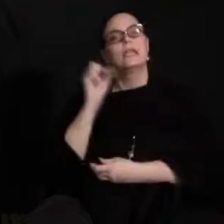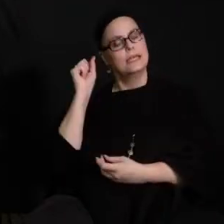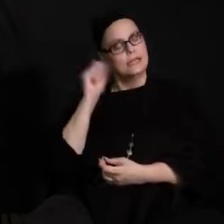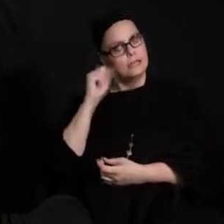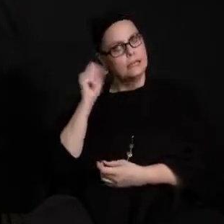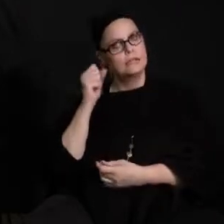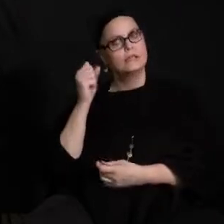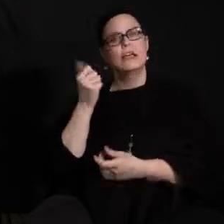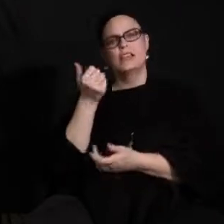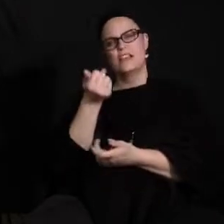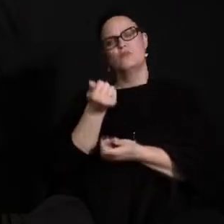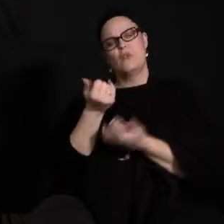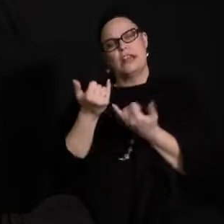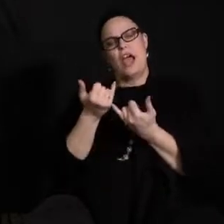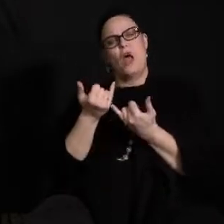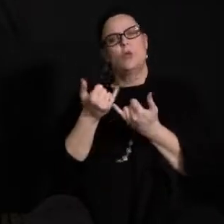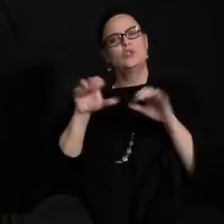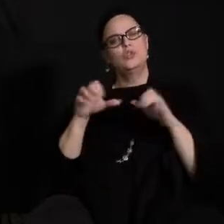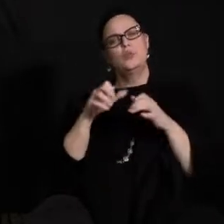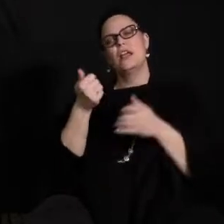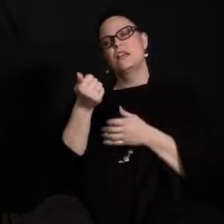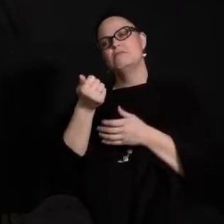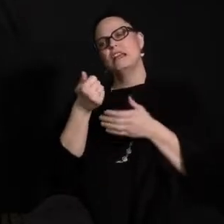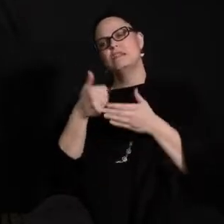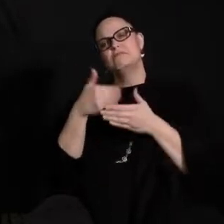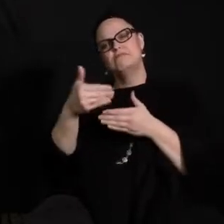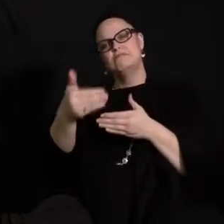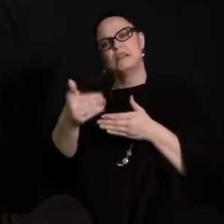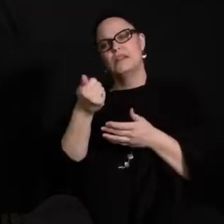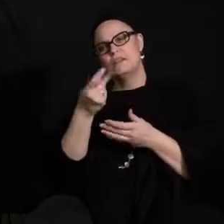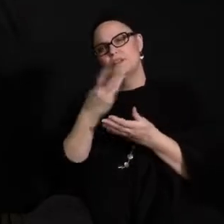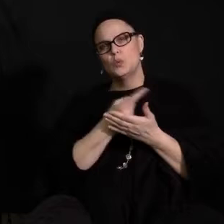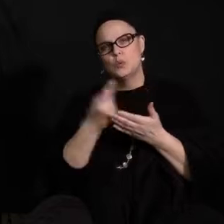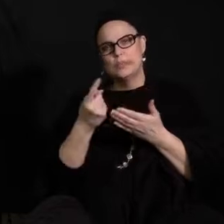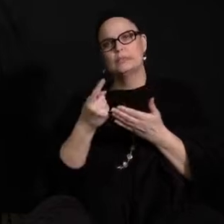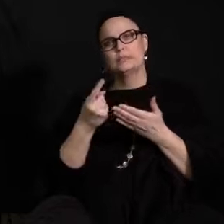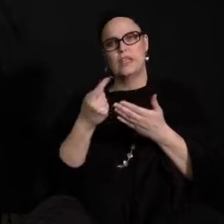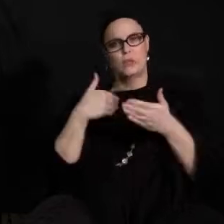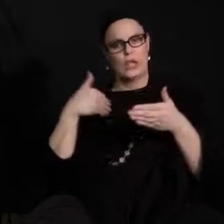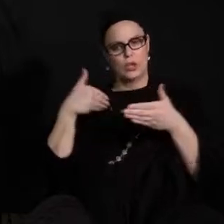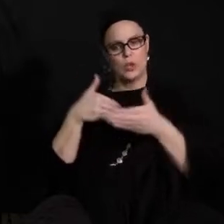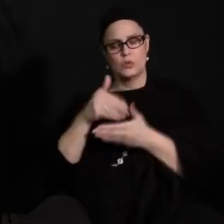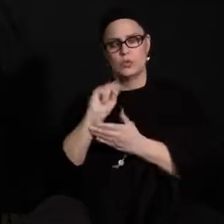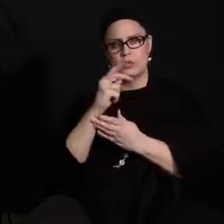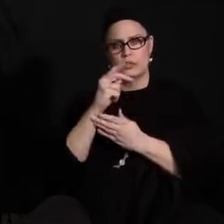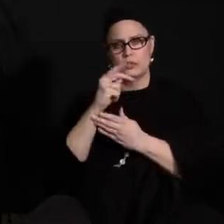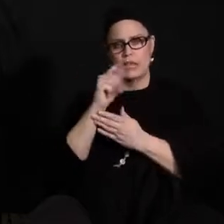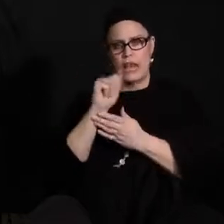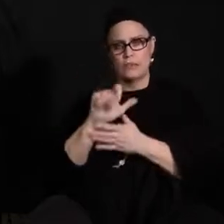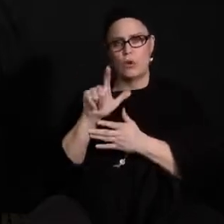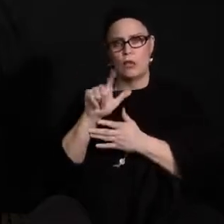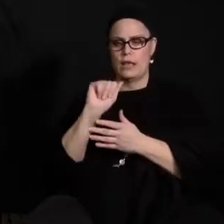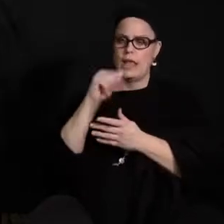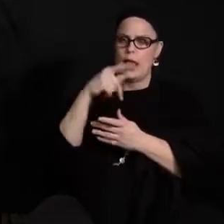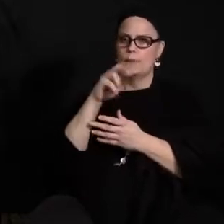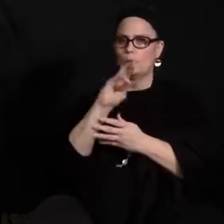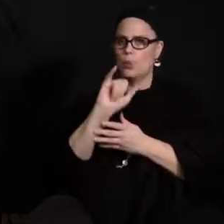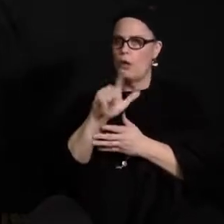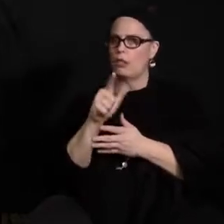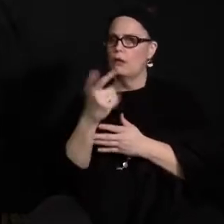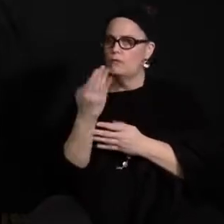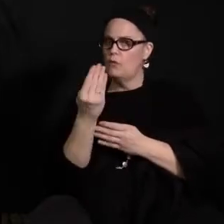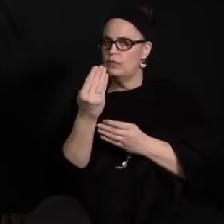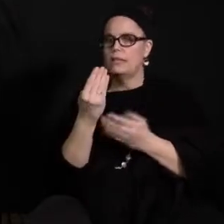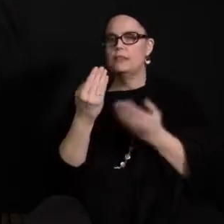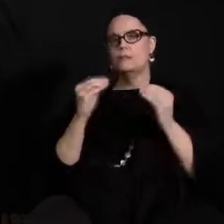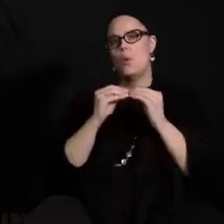been every few weeks right now. It'll probably ramp up here as we go to the 14th of April, maybe even weekly. And right now the emphasis has been on